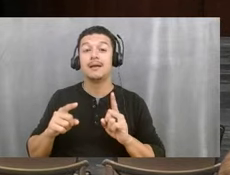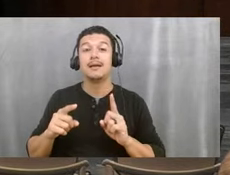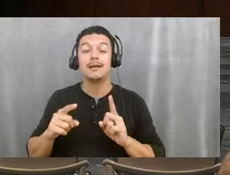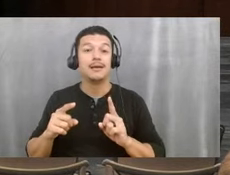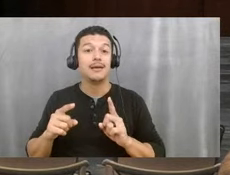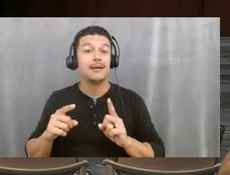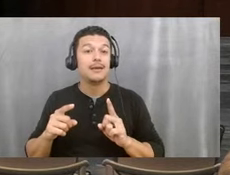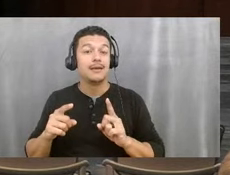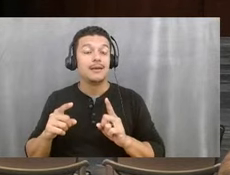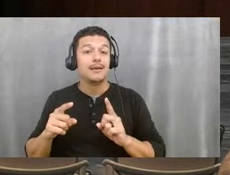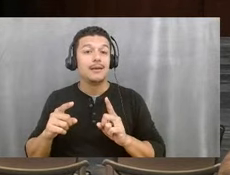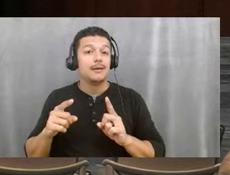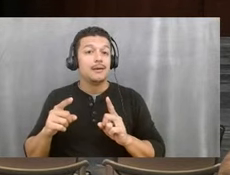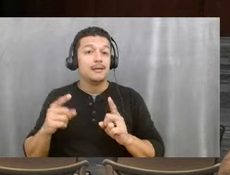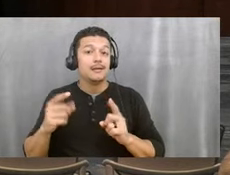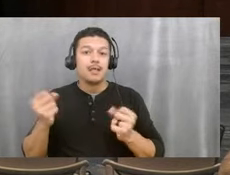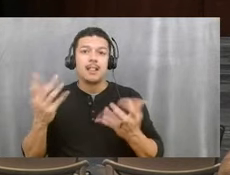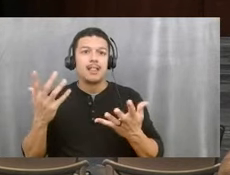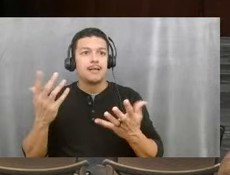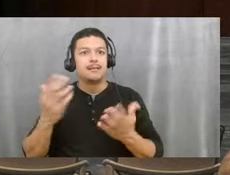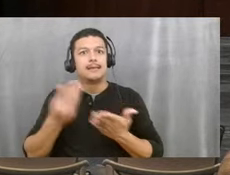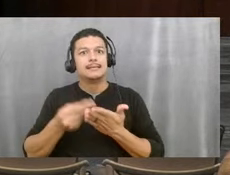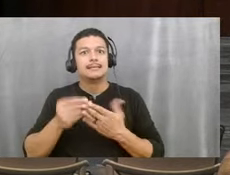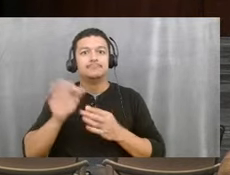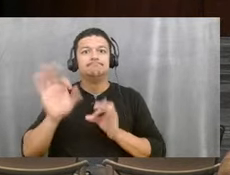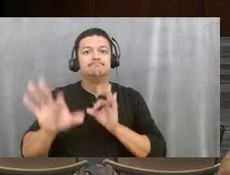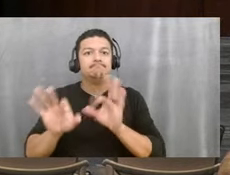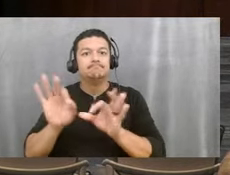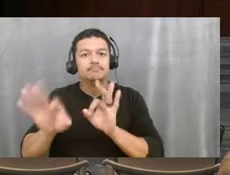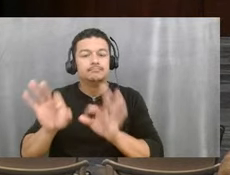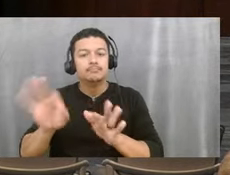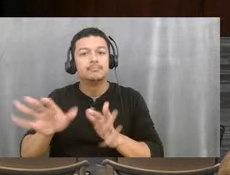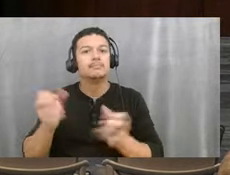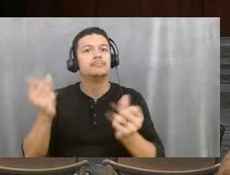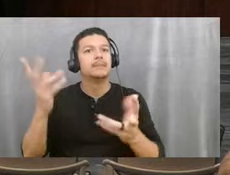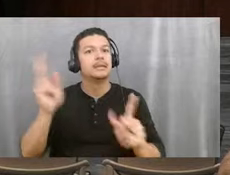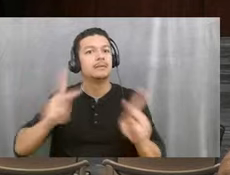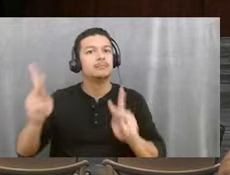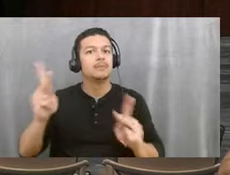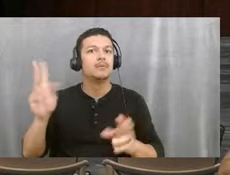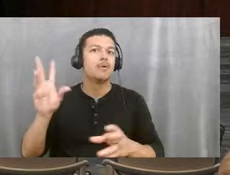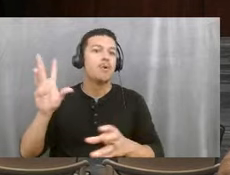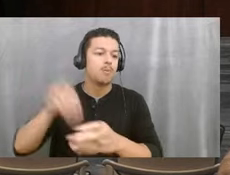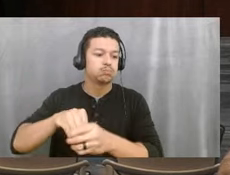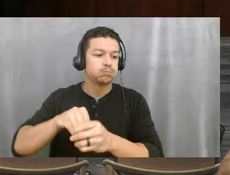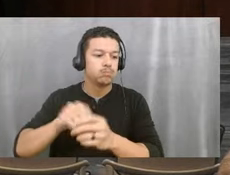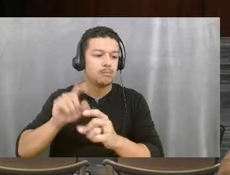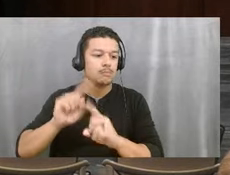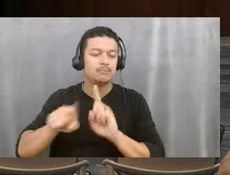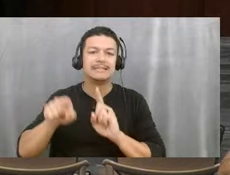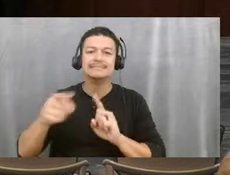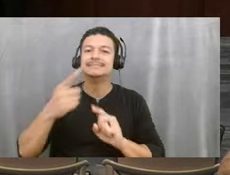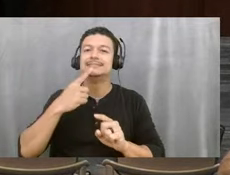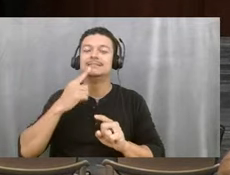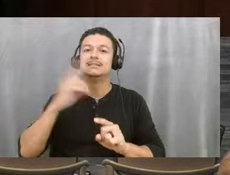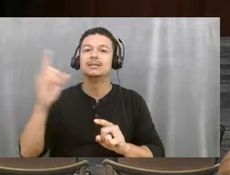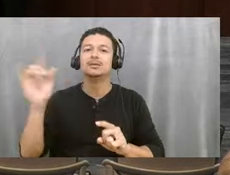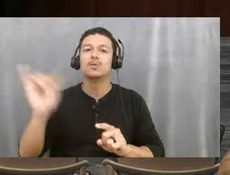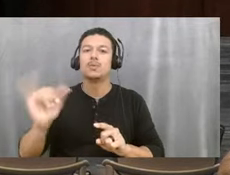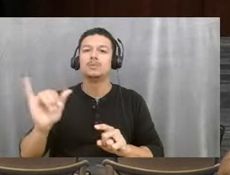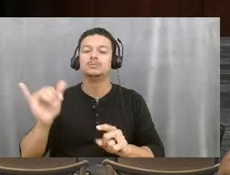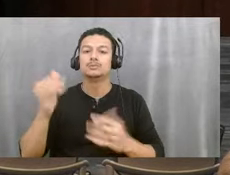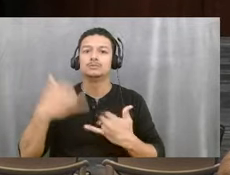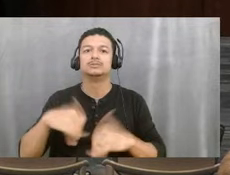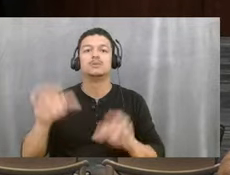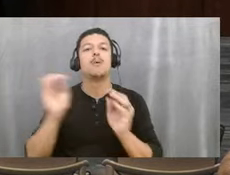have been a lot of donations and there's been a lot of people that have jumped in. But even, she was even saying there's even still more that they want to do to make